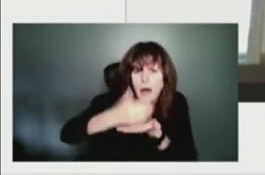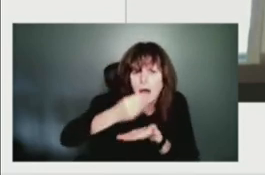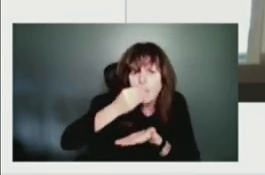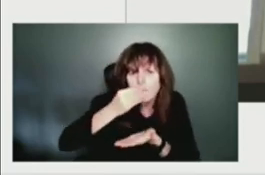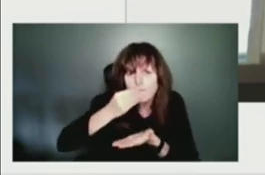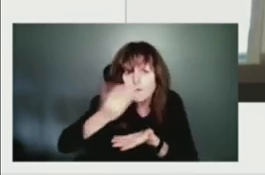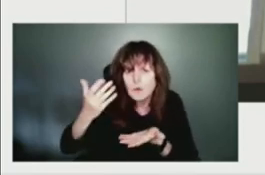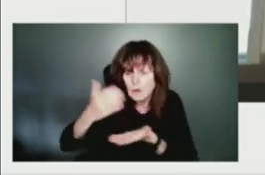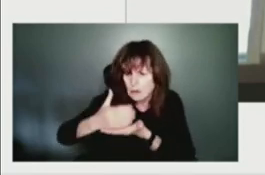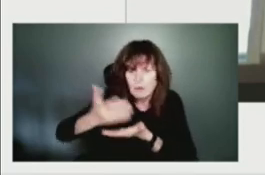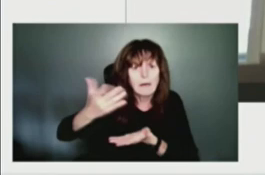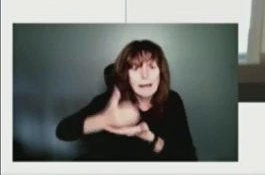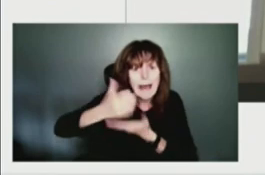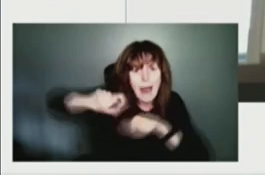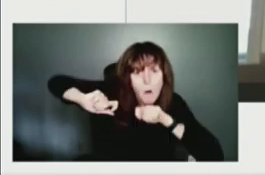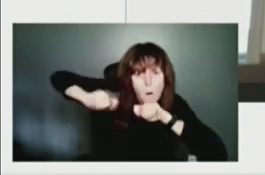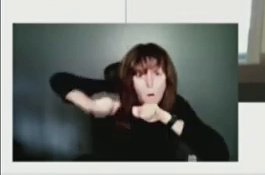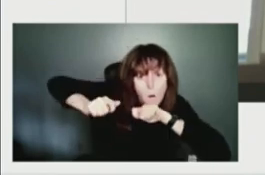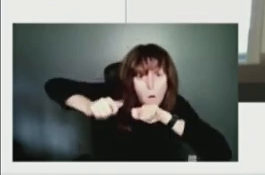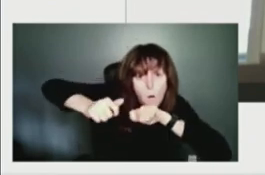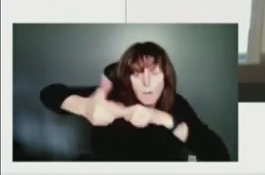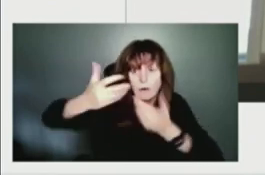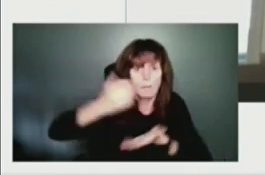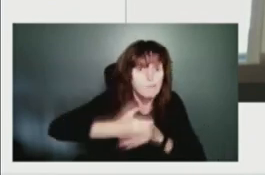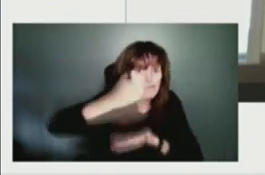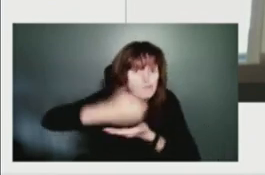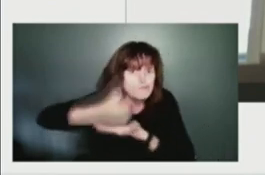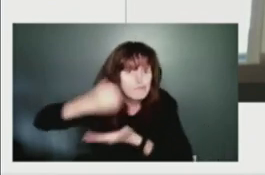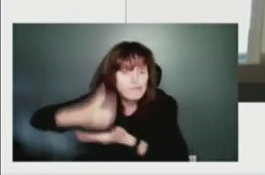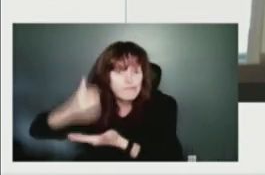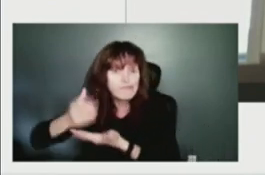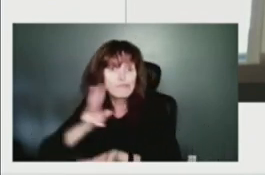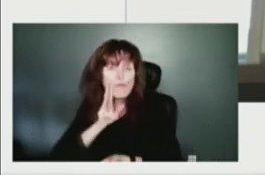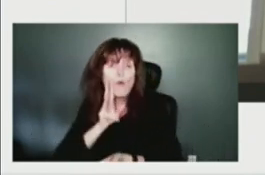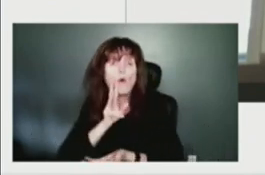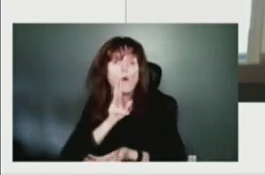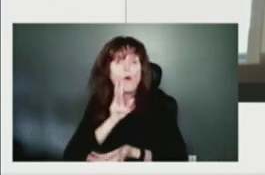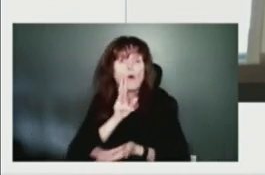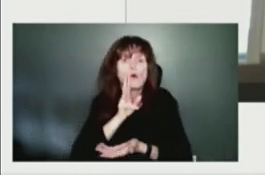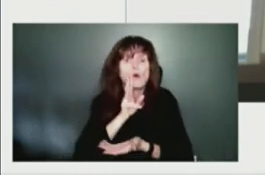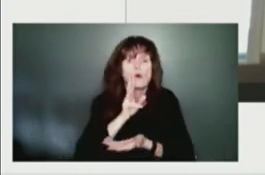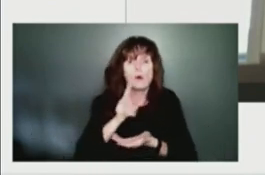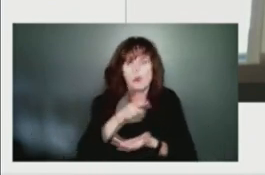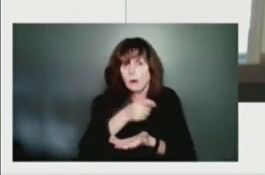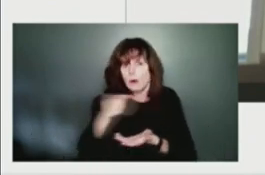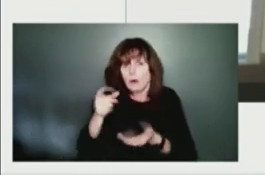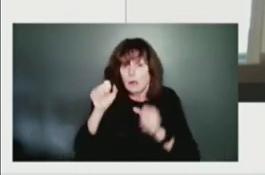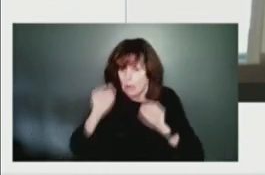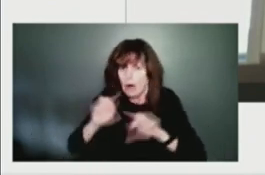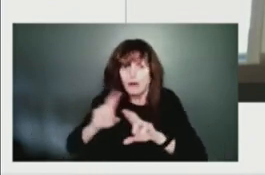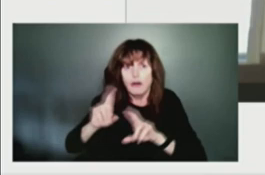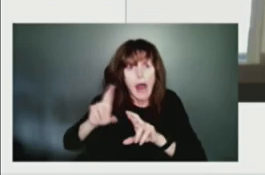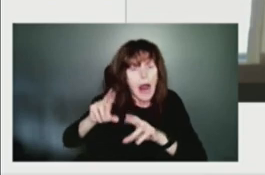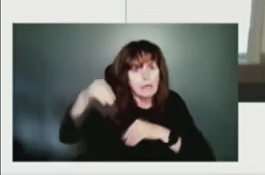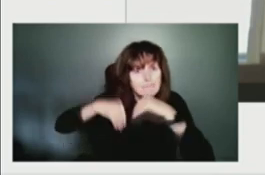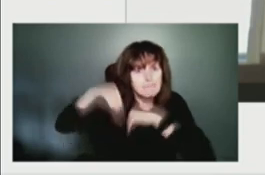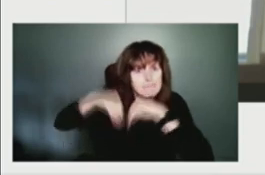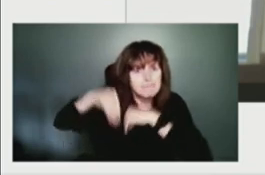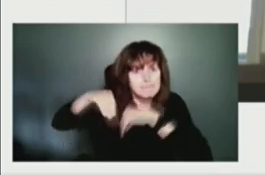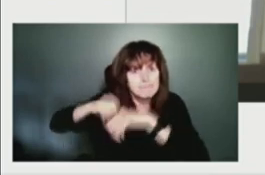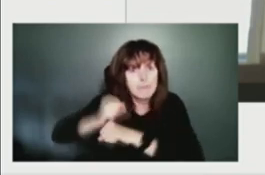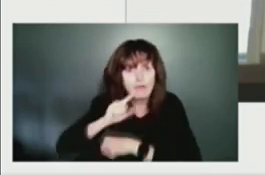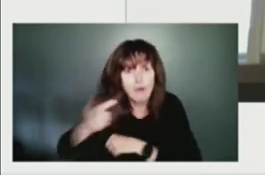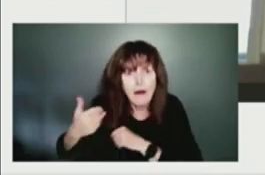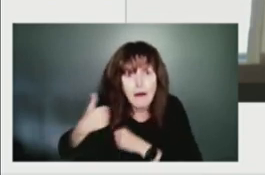bottled water, things like that to be prepared, you know, have access, extra medication on